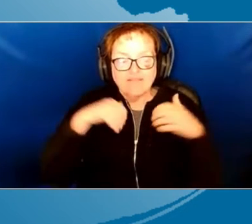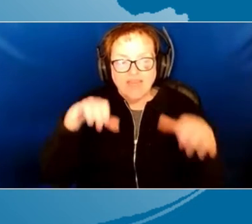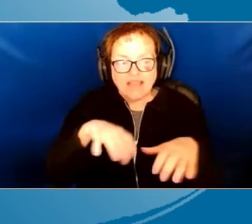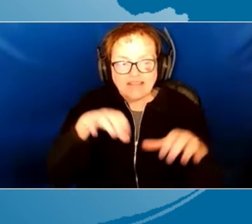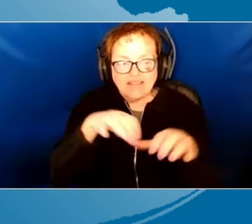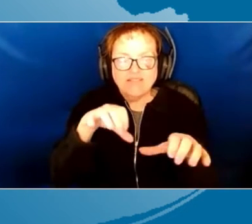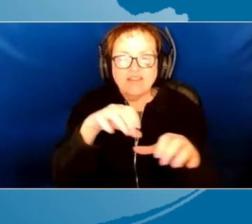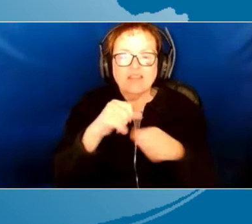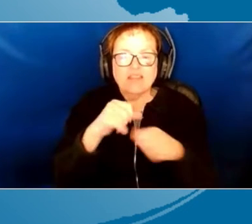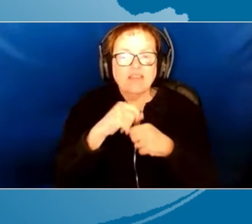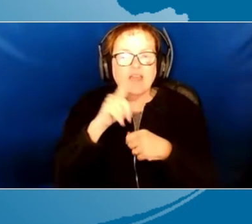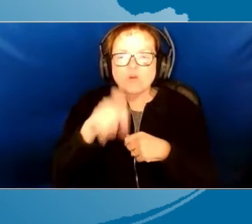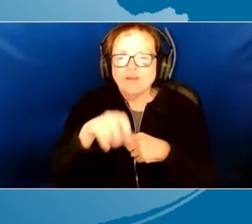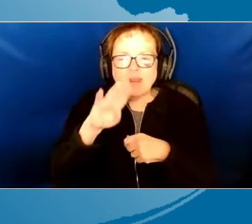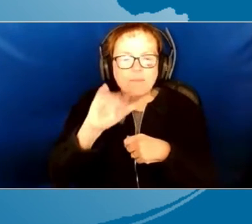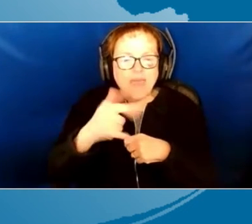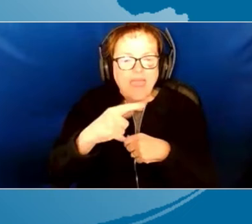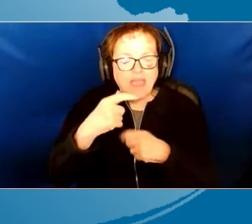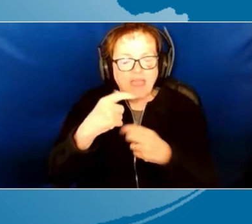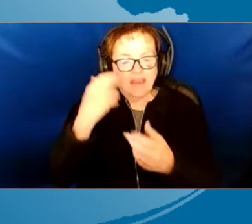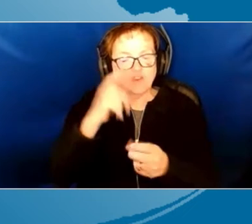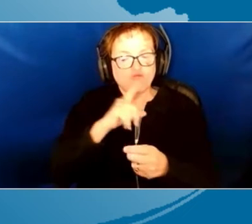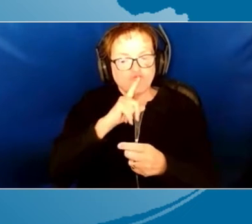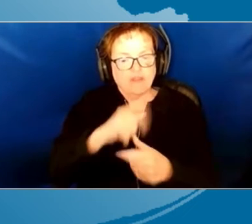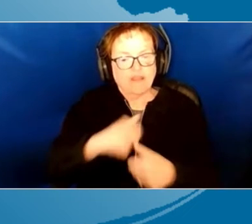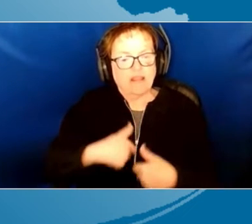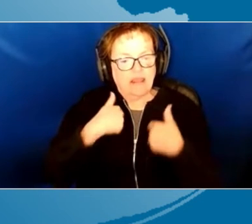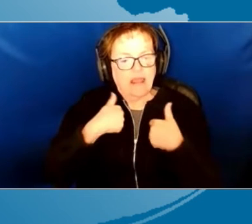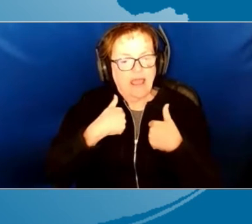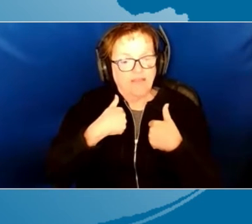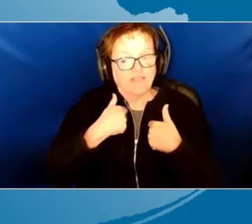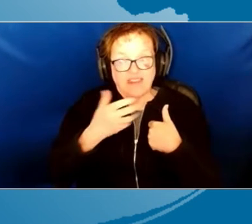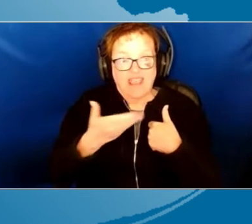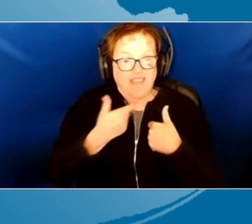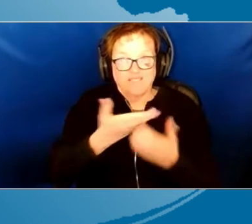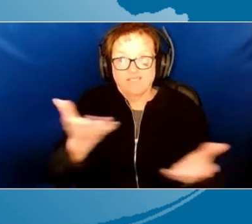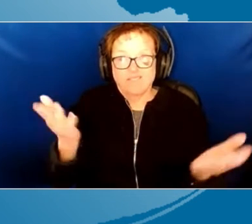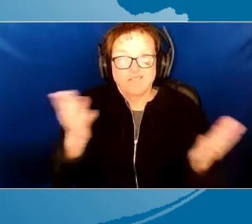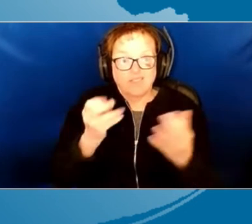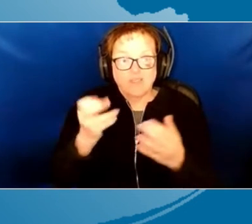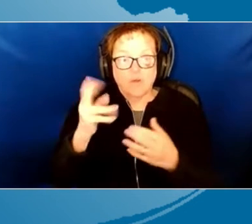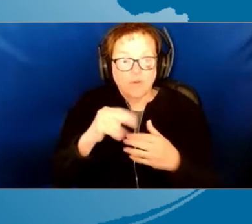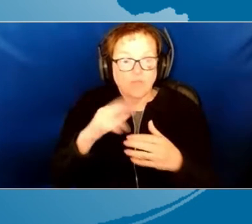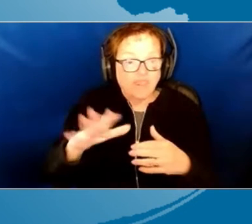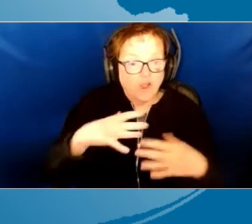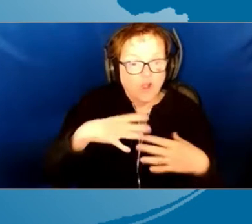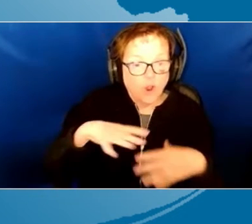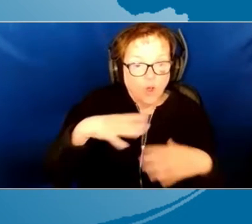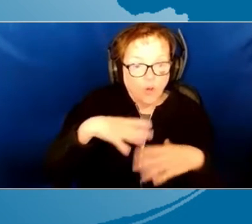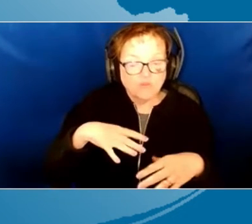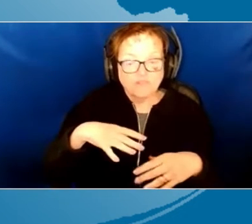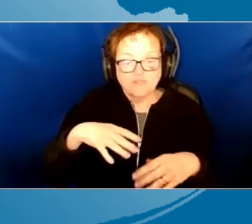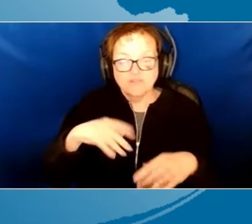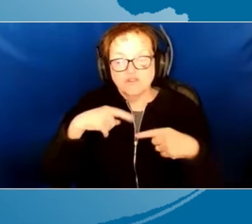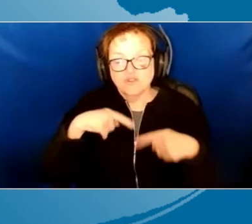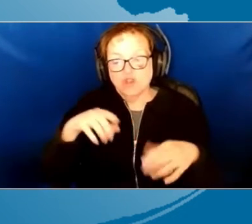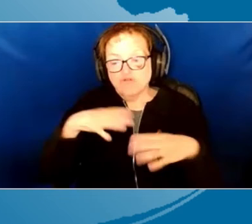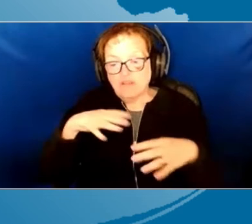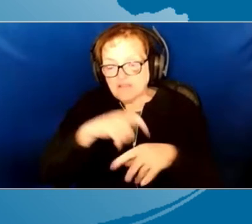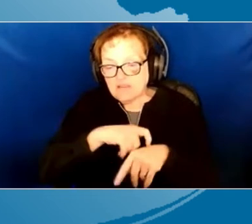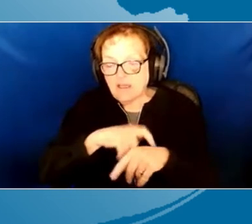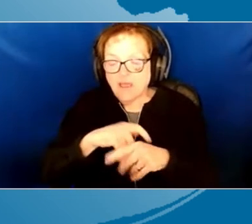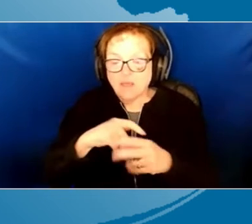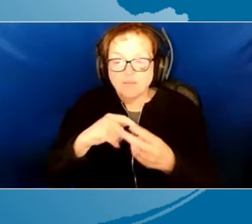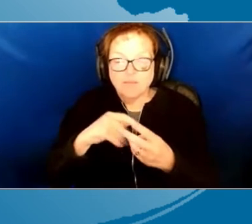I need the real life activity. And it comes with its own materials. The child's clothing at dressing time, the child's